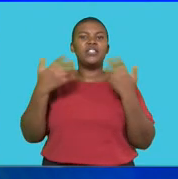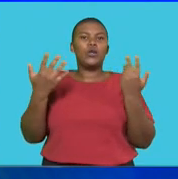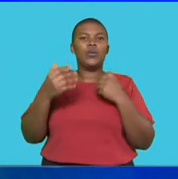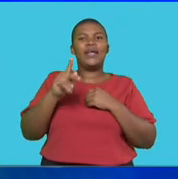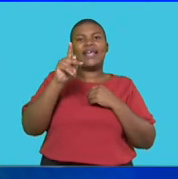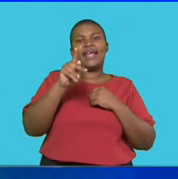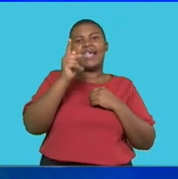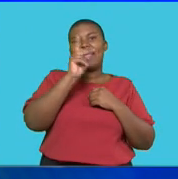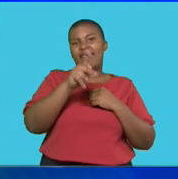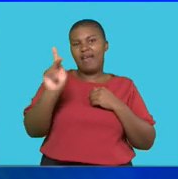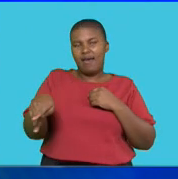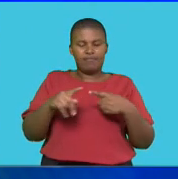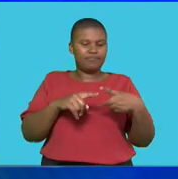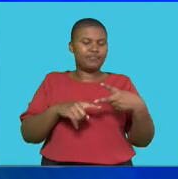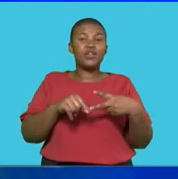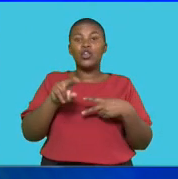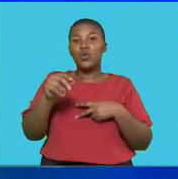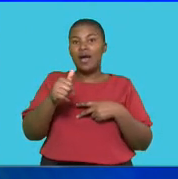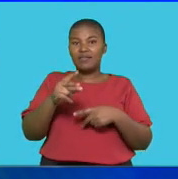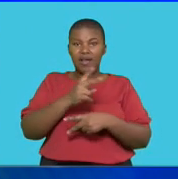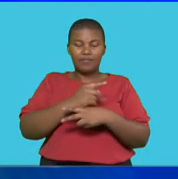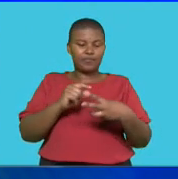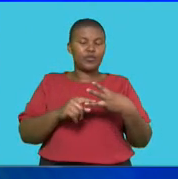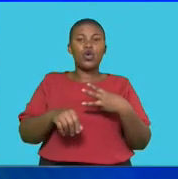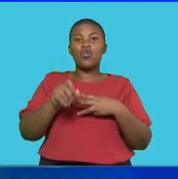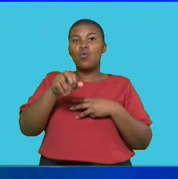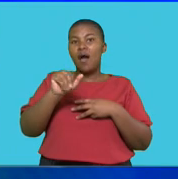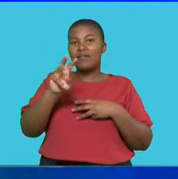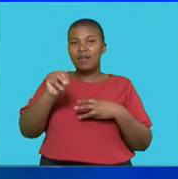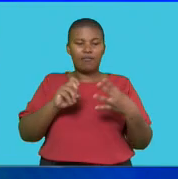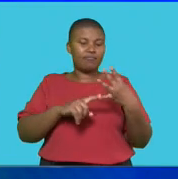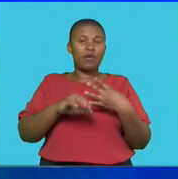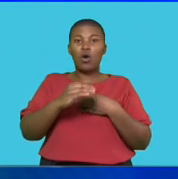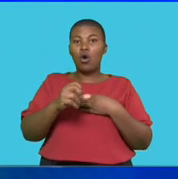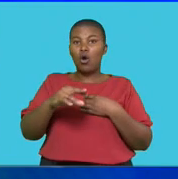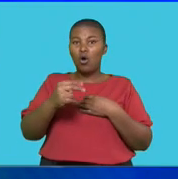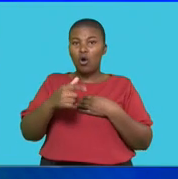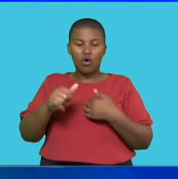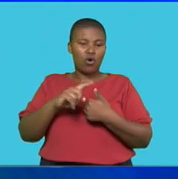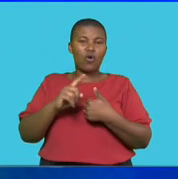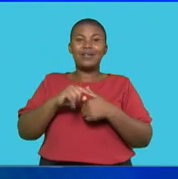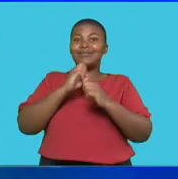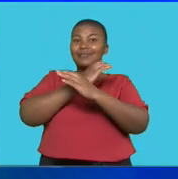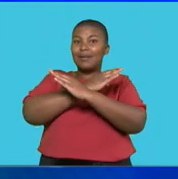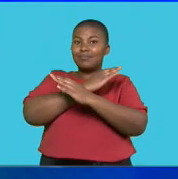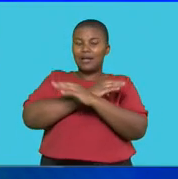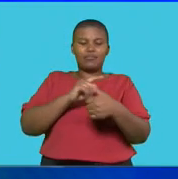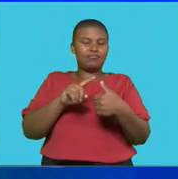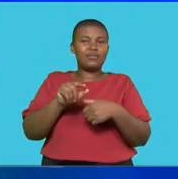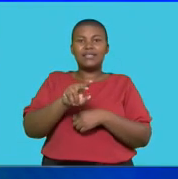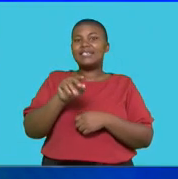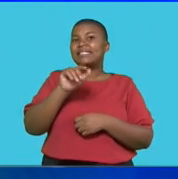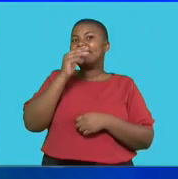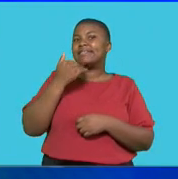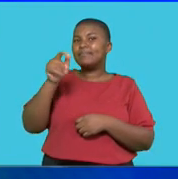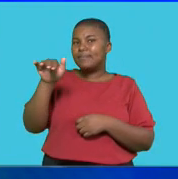overland through Uganda, Rwanda, Congo, Zambia, Zimbabwe and South Africa before crossing the ocean